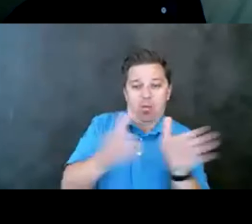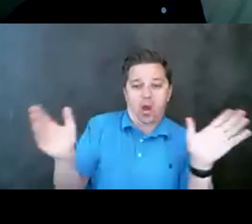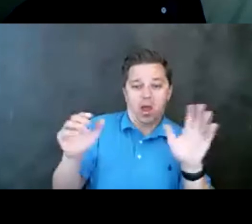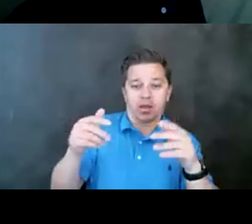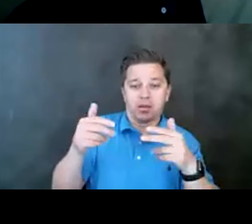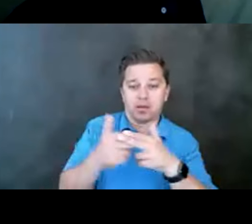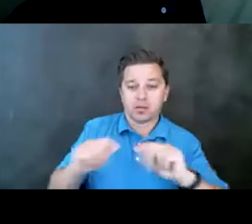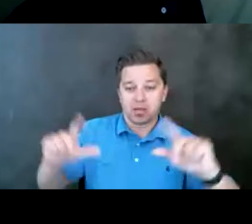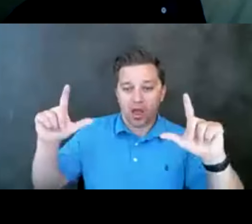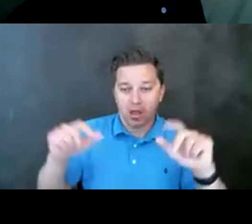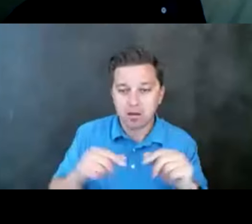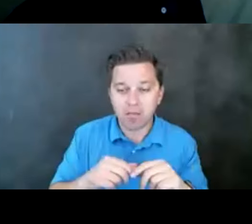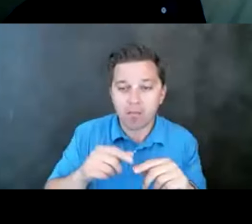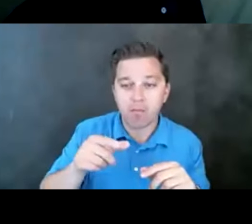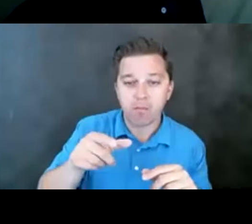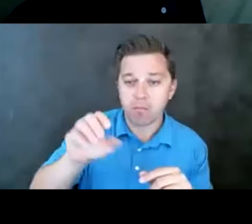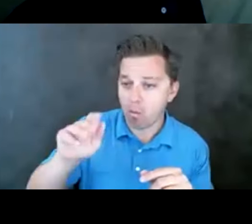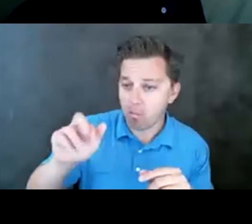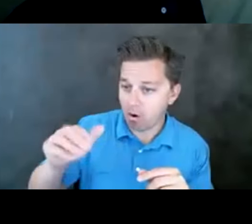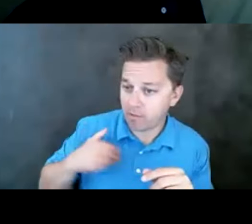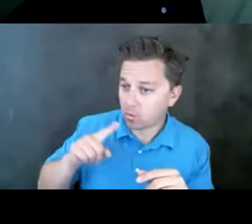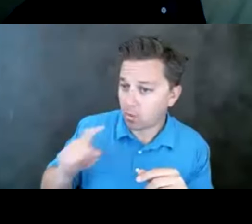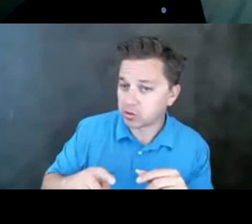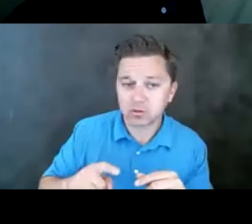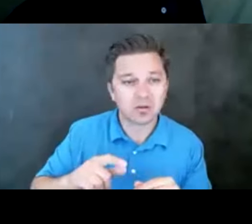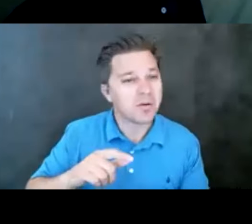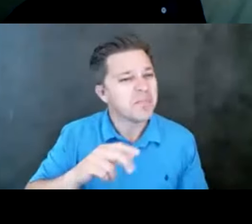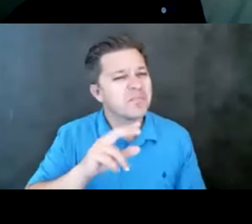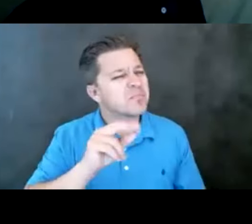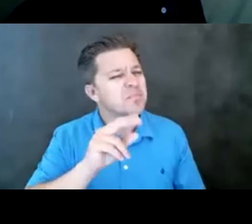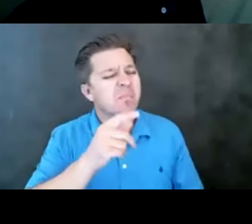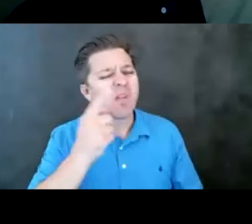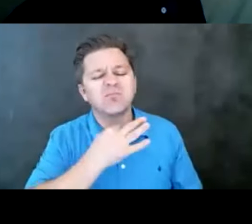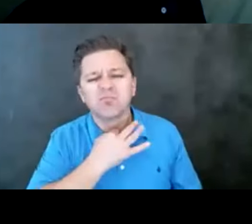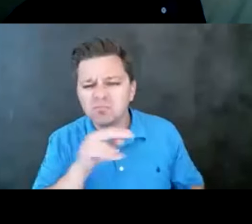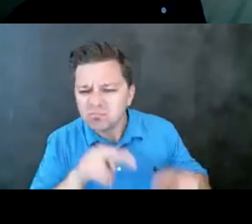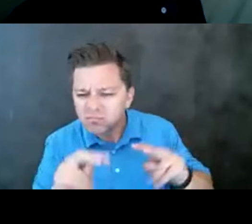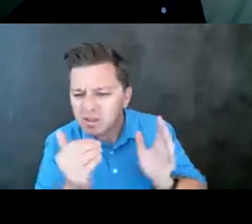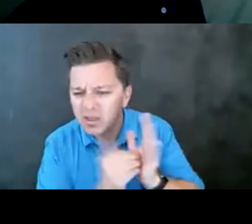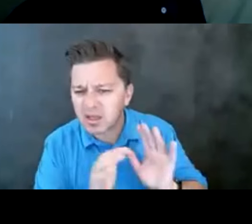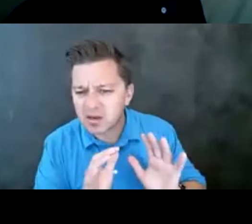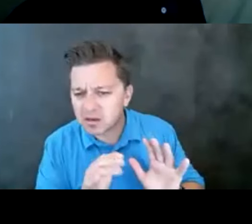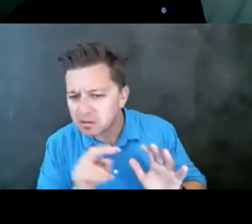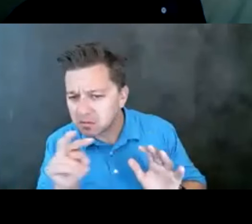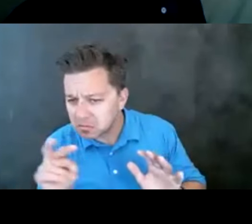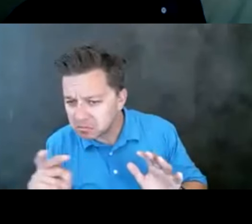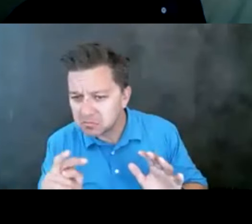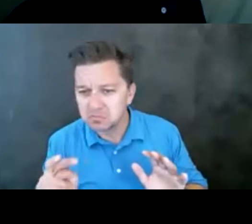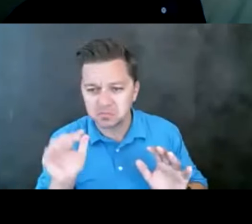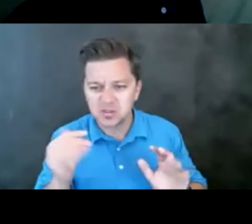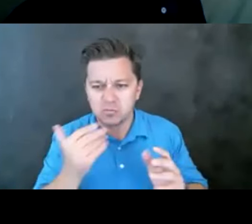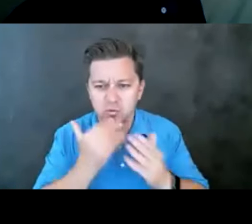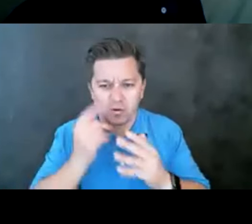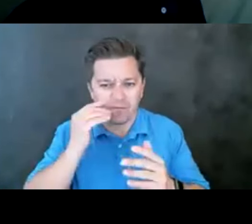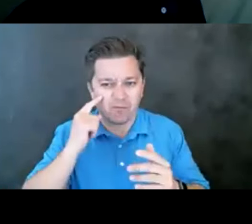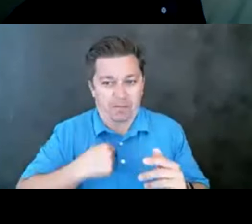And Omar, did you have a question about it? No, I just wanted to take a look at it. Seems like it's good for me to know. Thank you.